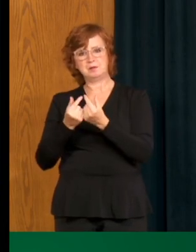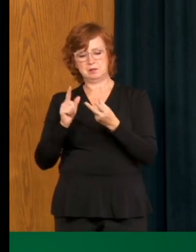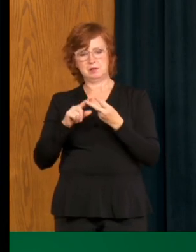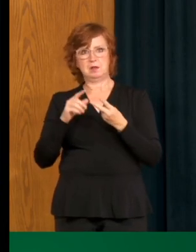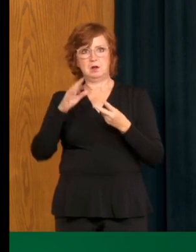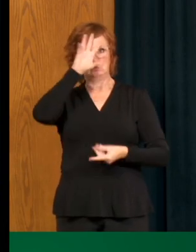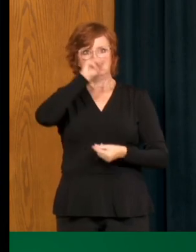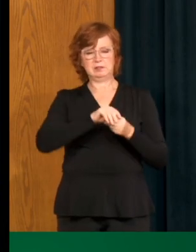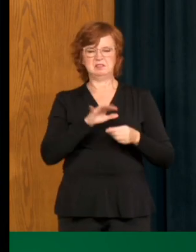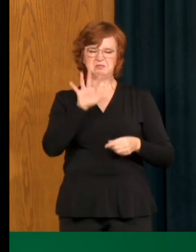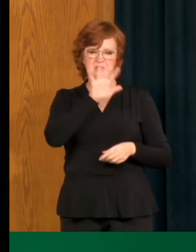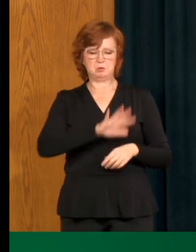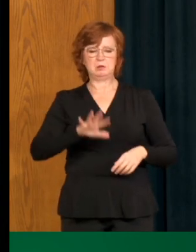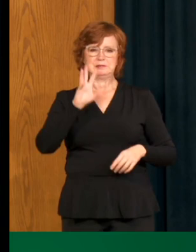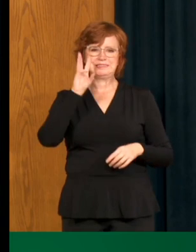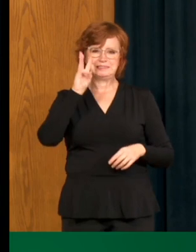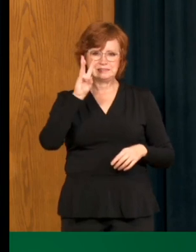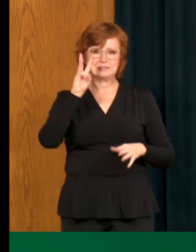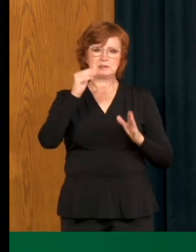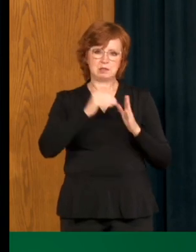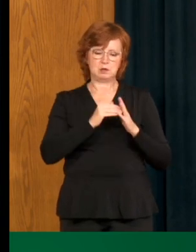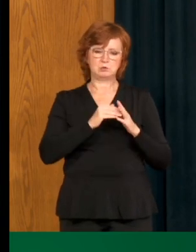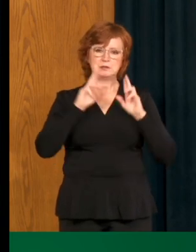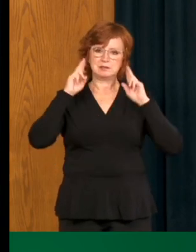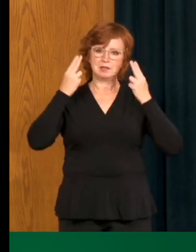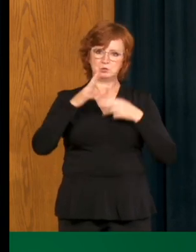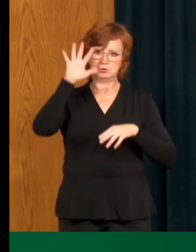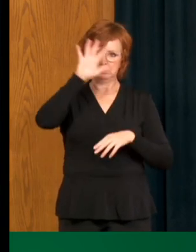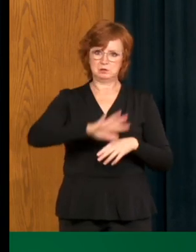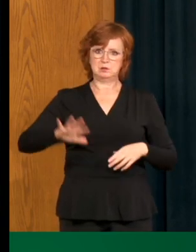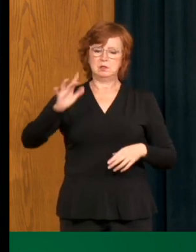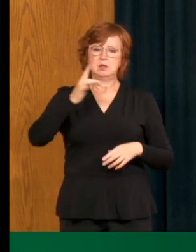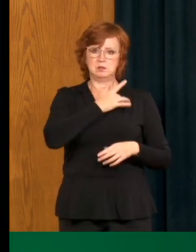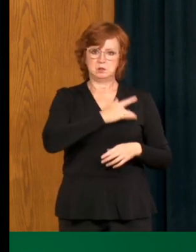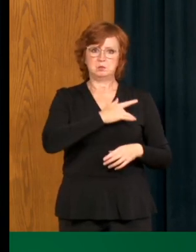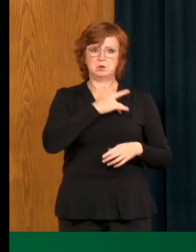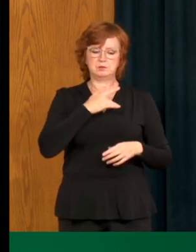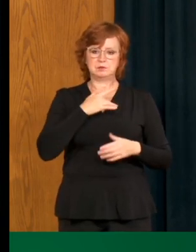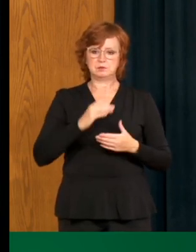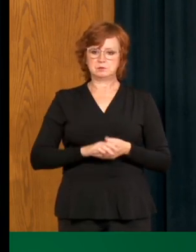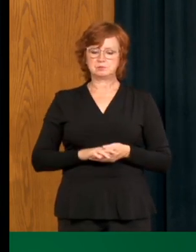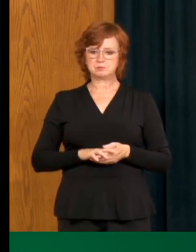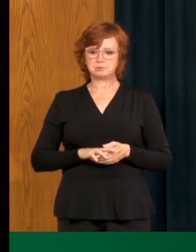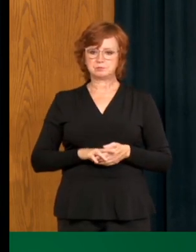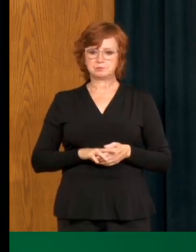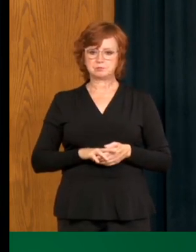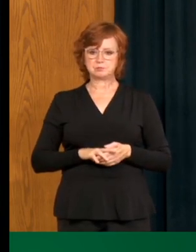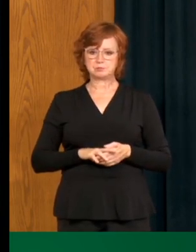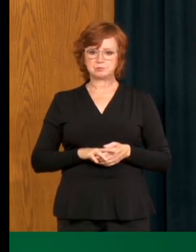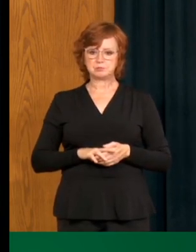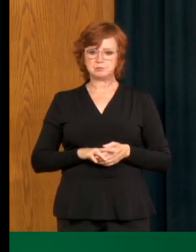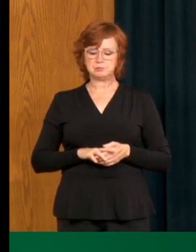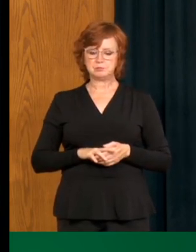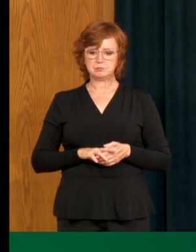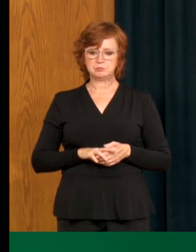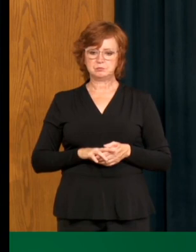Hutterites across, Hutterite community members across the province. So with over 300 members we are running